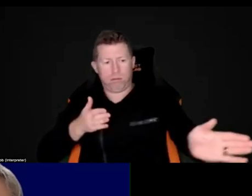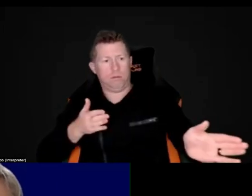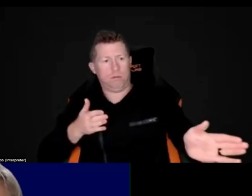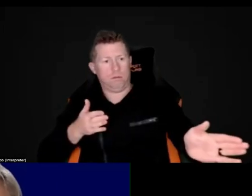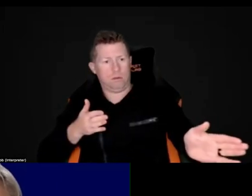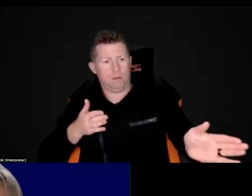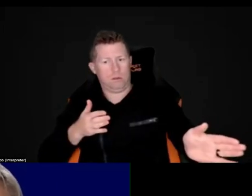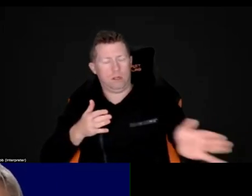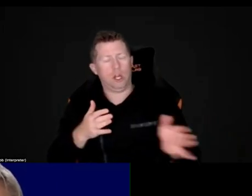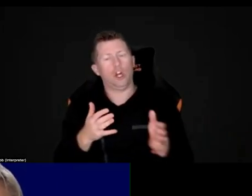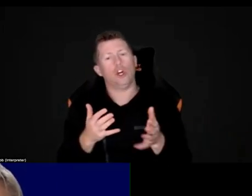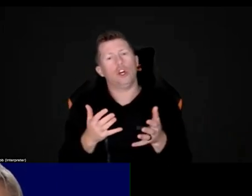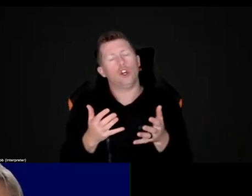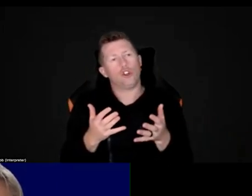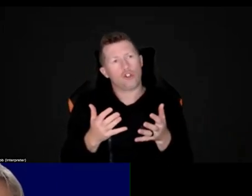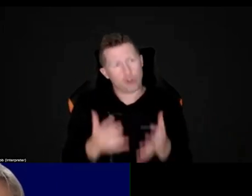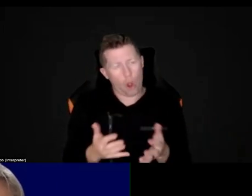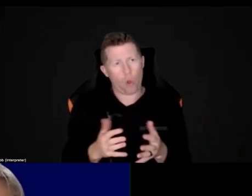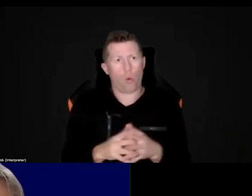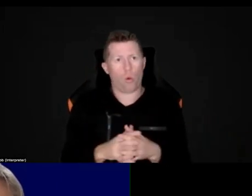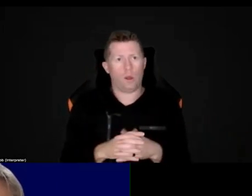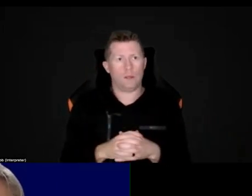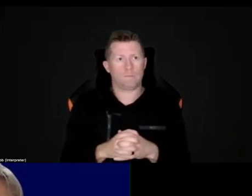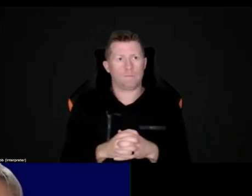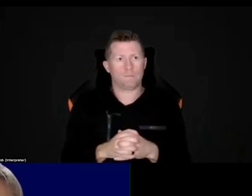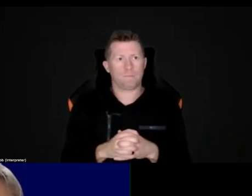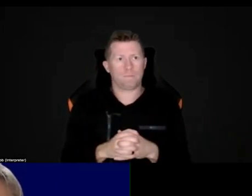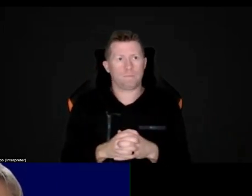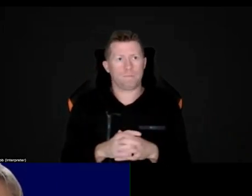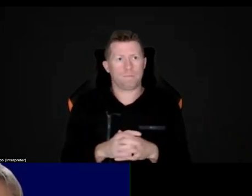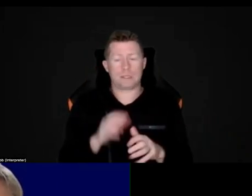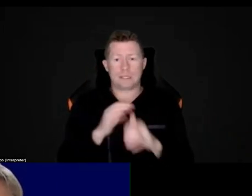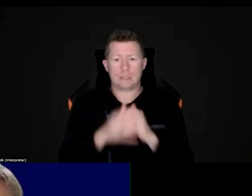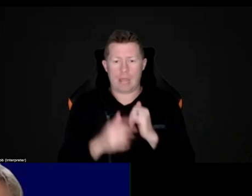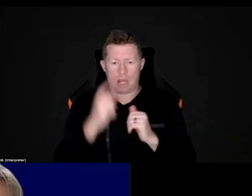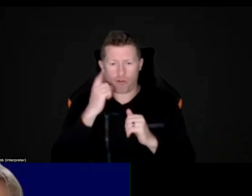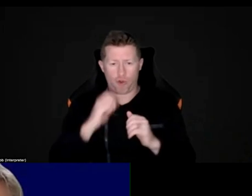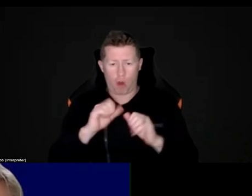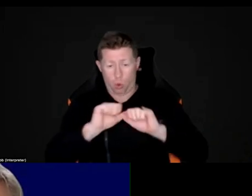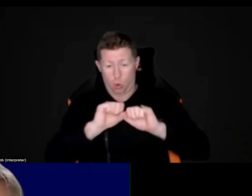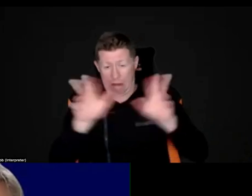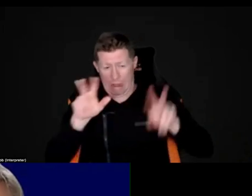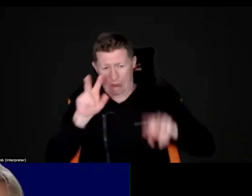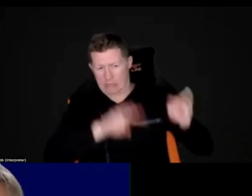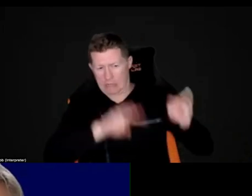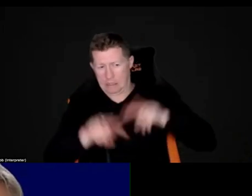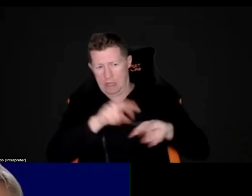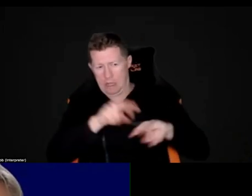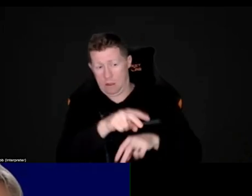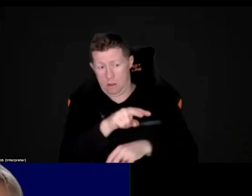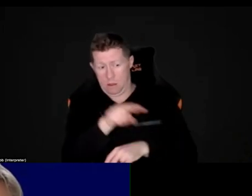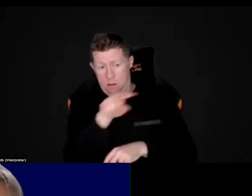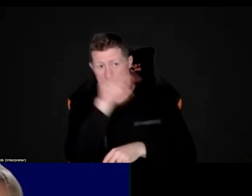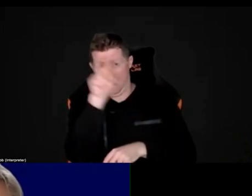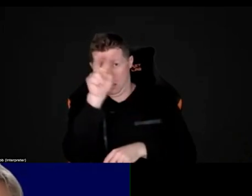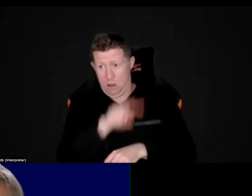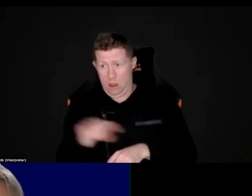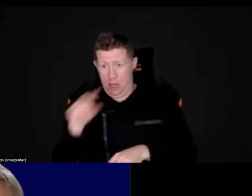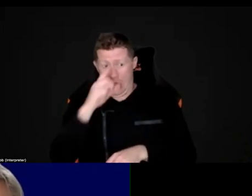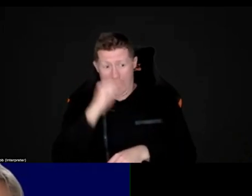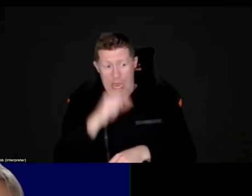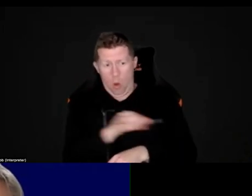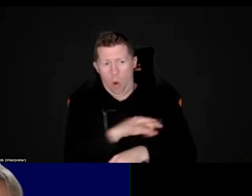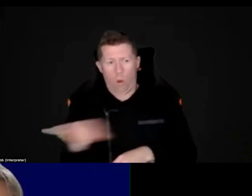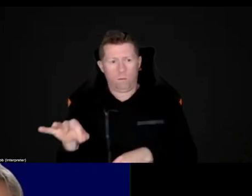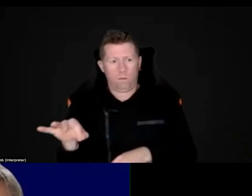So it's about being able to clearly assess vision whilst accounting for,